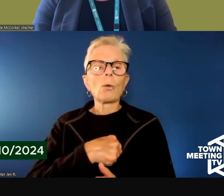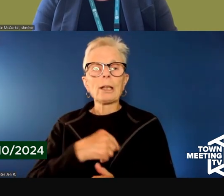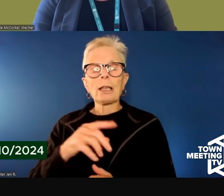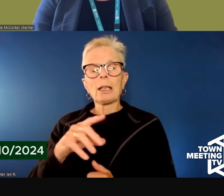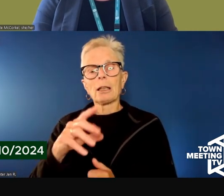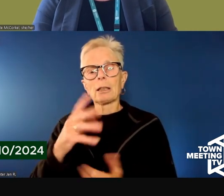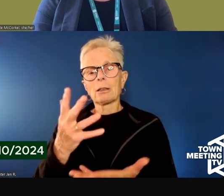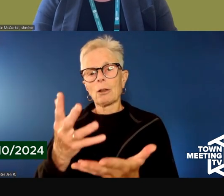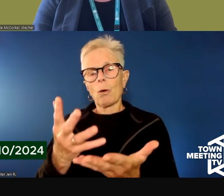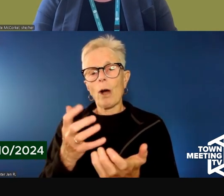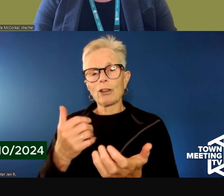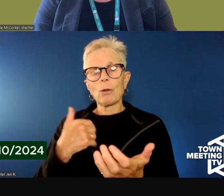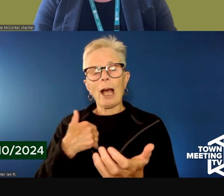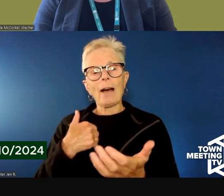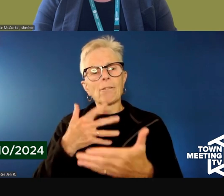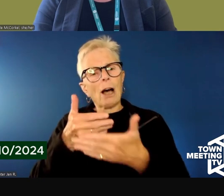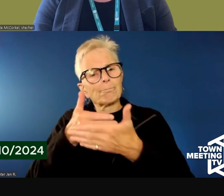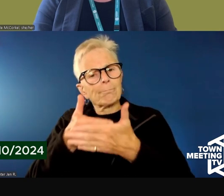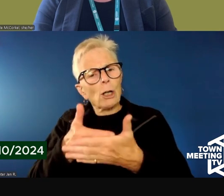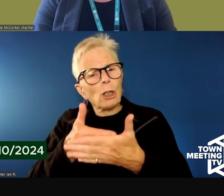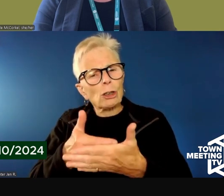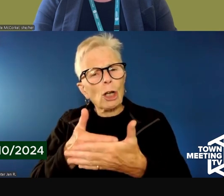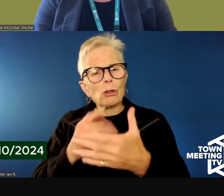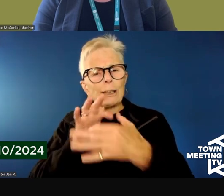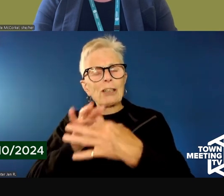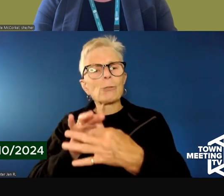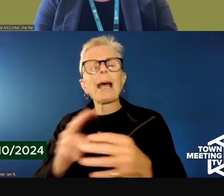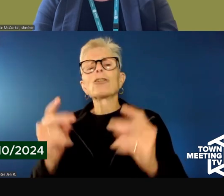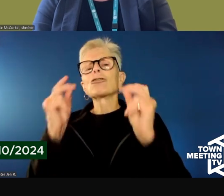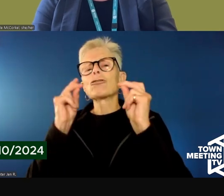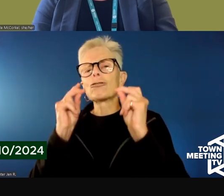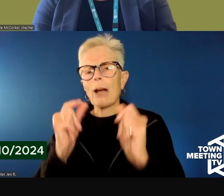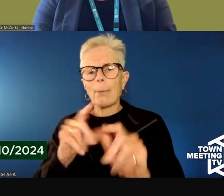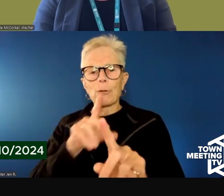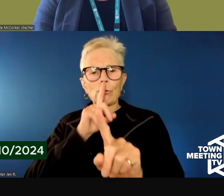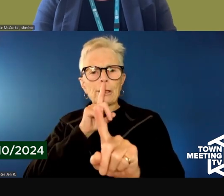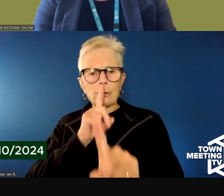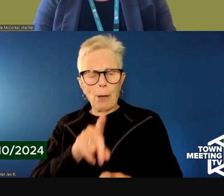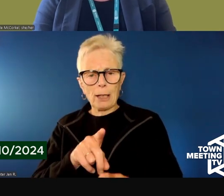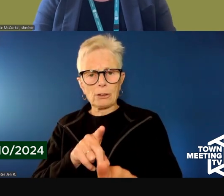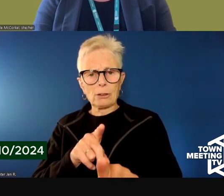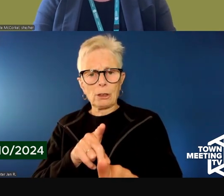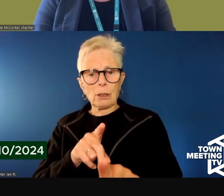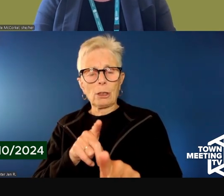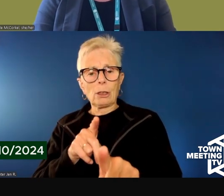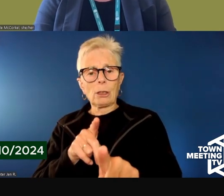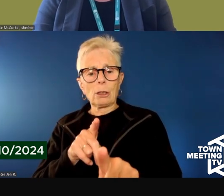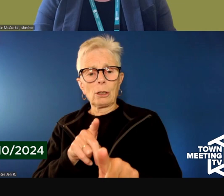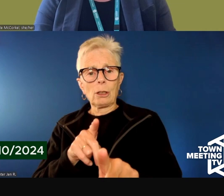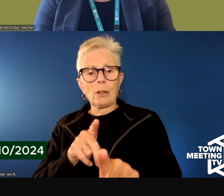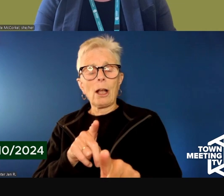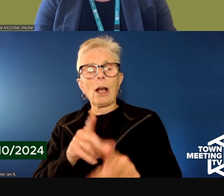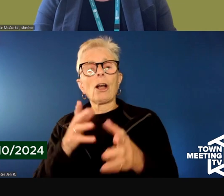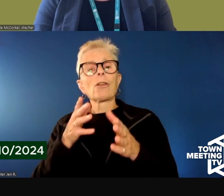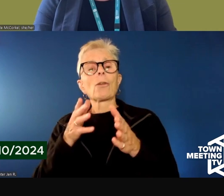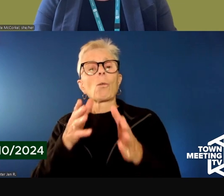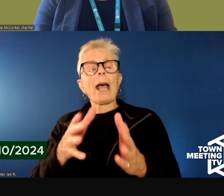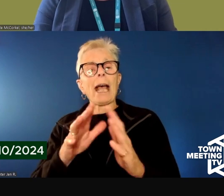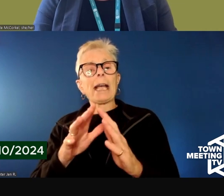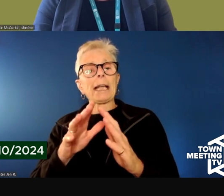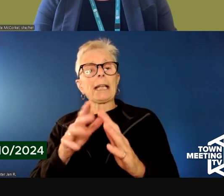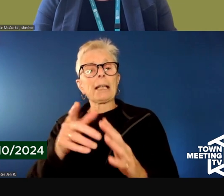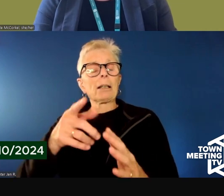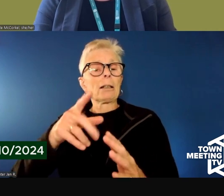close relationship and a rapid response to how they're experiencing our program. We